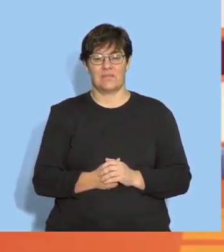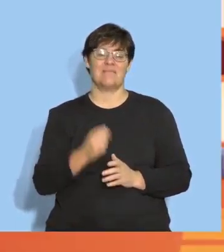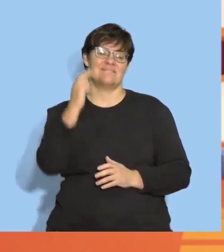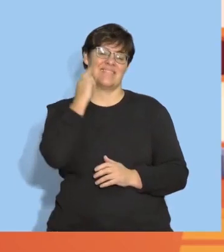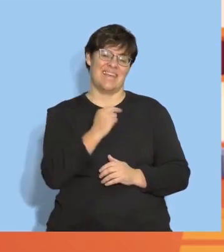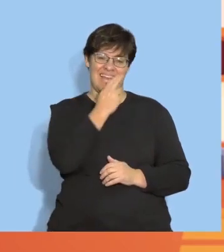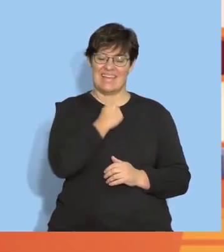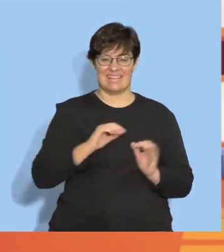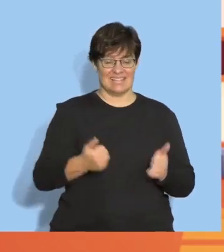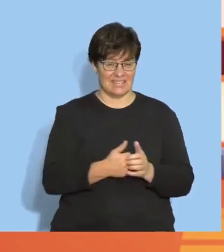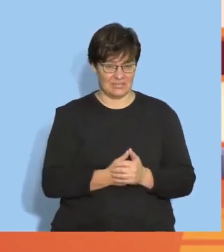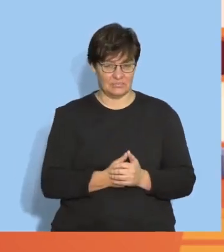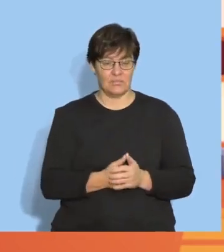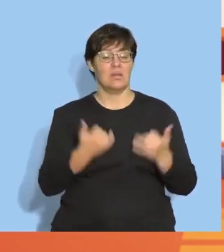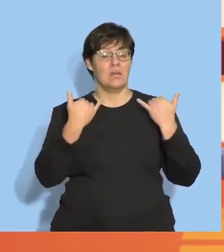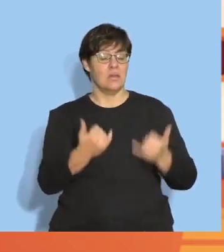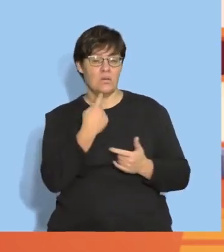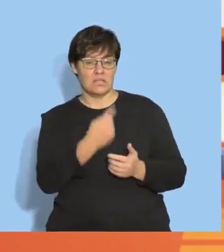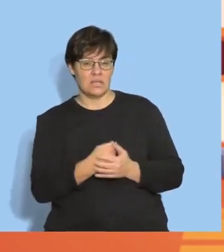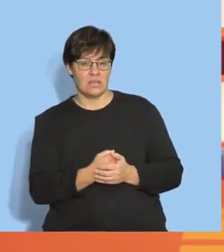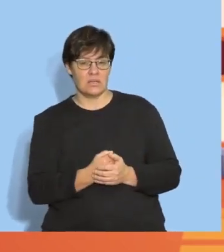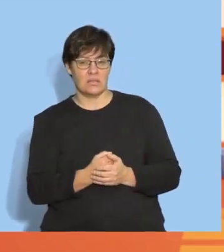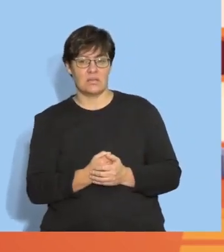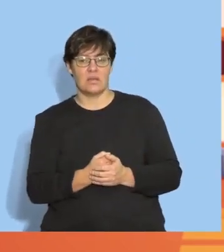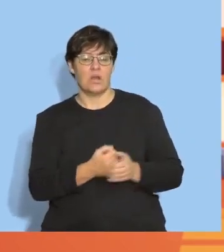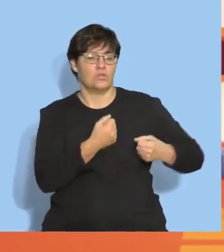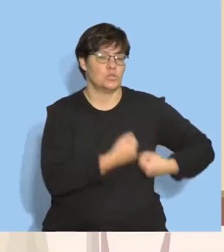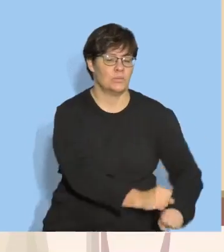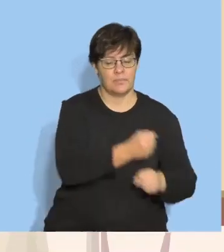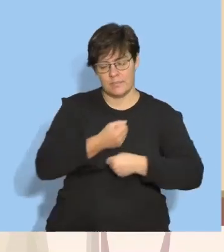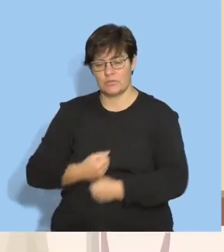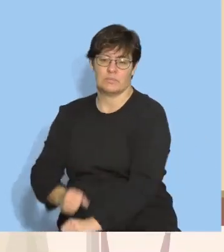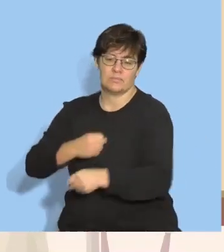Very nice. Now say sweep.